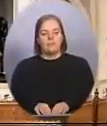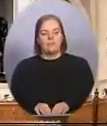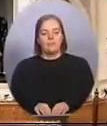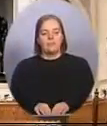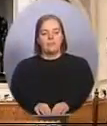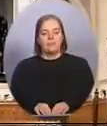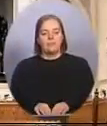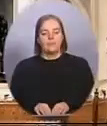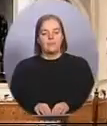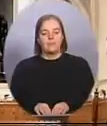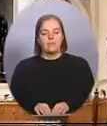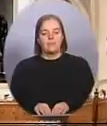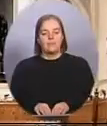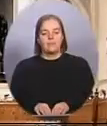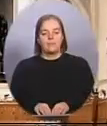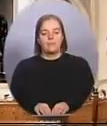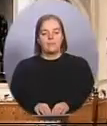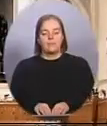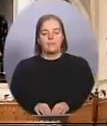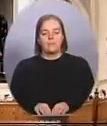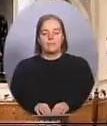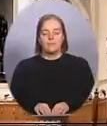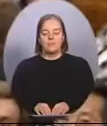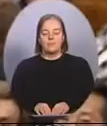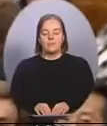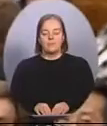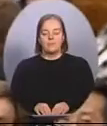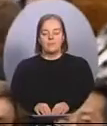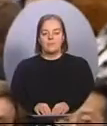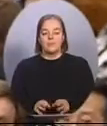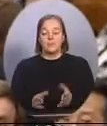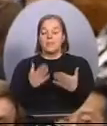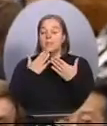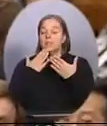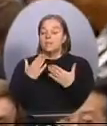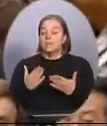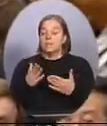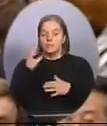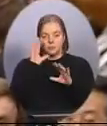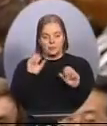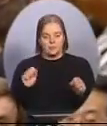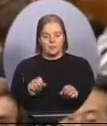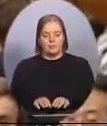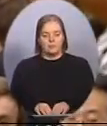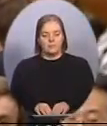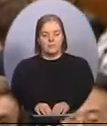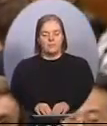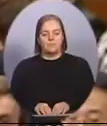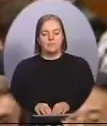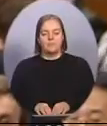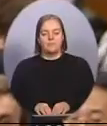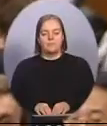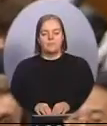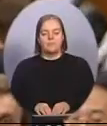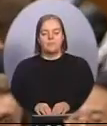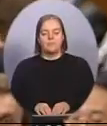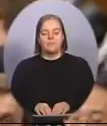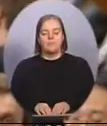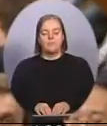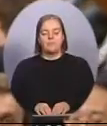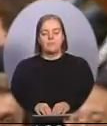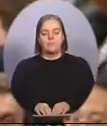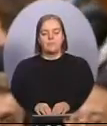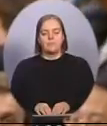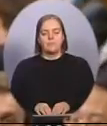La Madame la Ministre de l'État et la Finances. Well, thank you, Mr. Speaker. And I would suggest that the relevant information that is provided in a budget